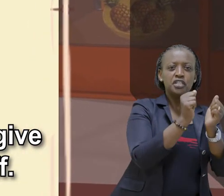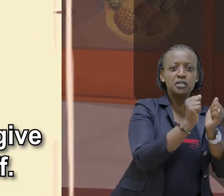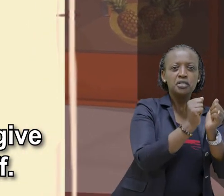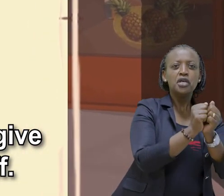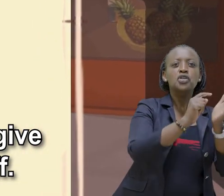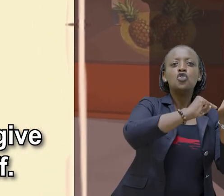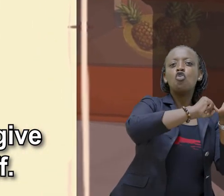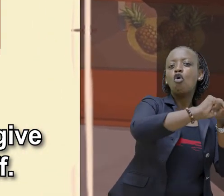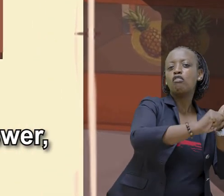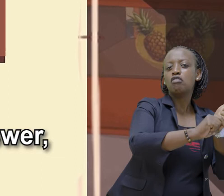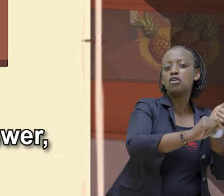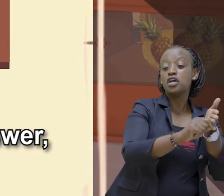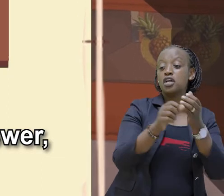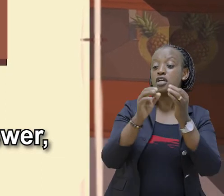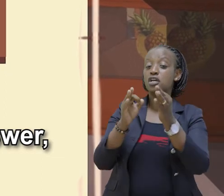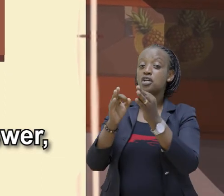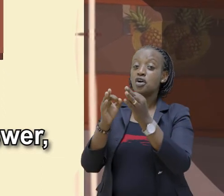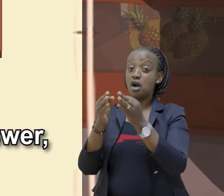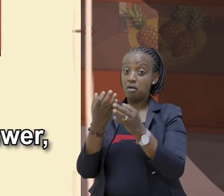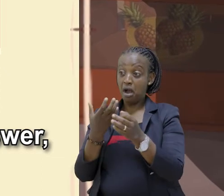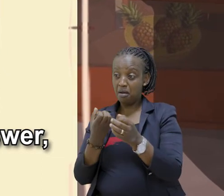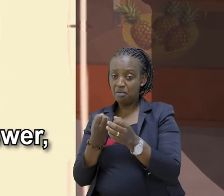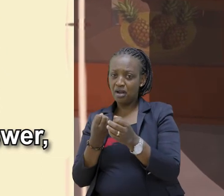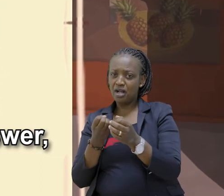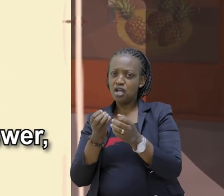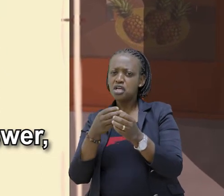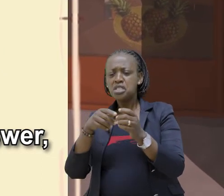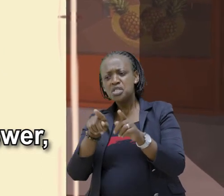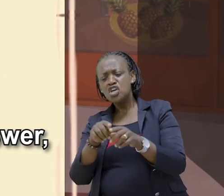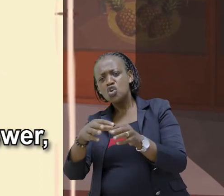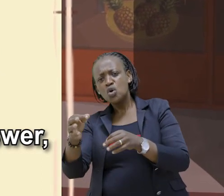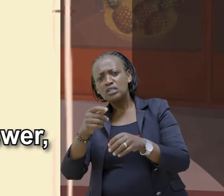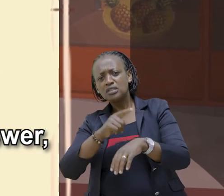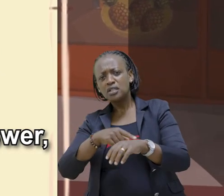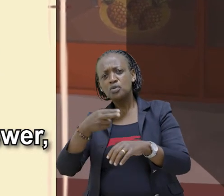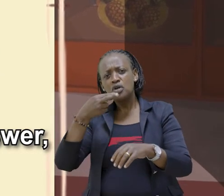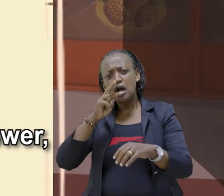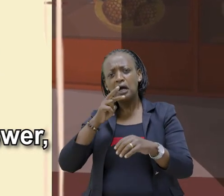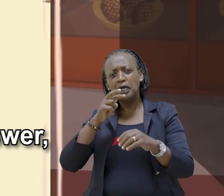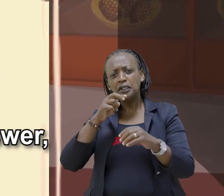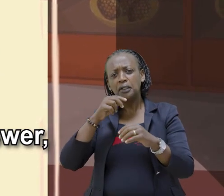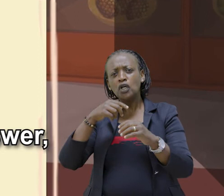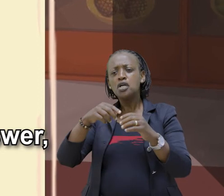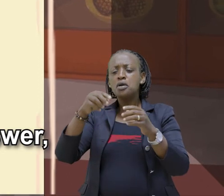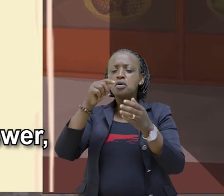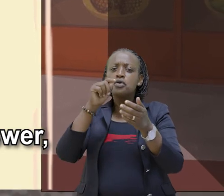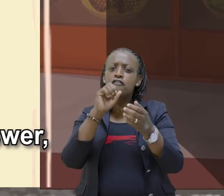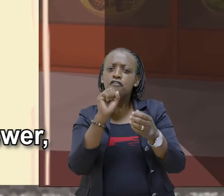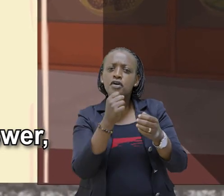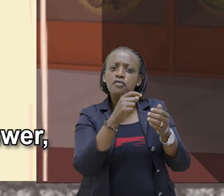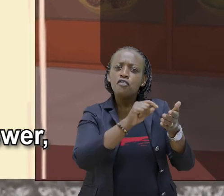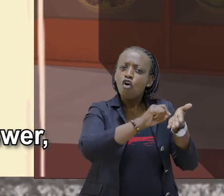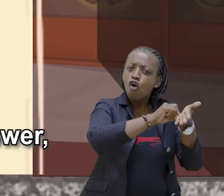points off And when it takes you a long time to answer, you get 5